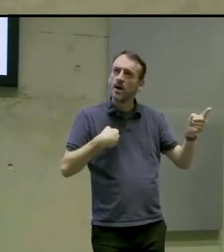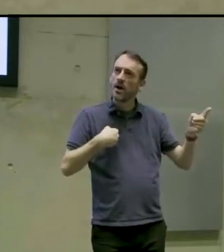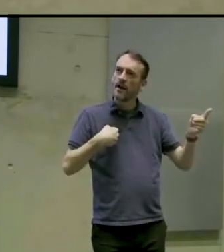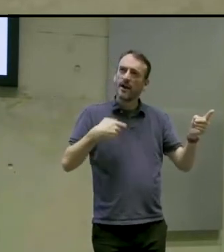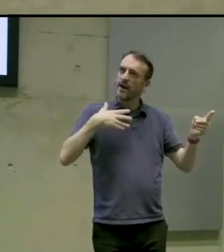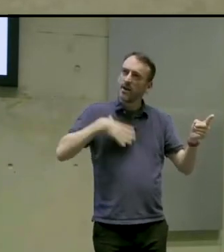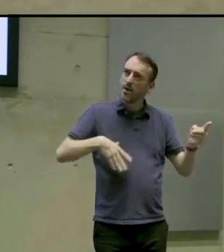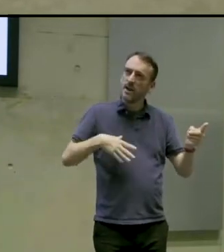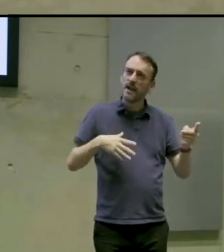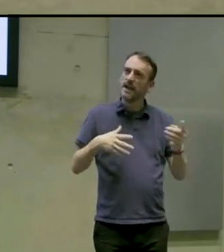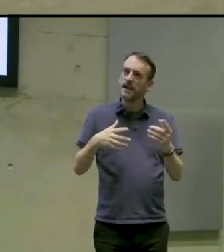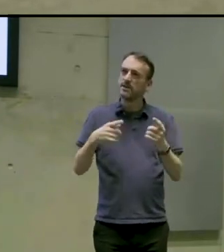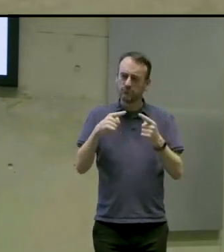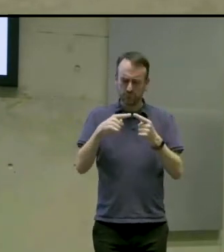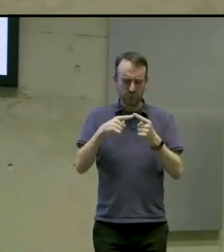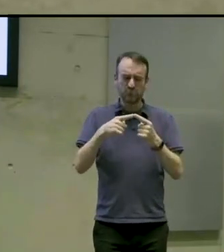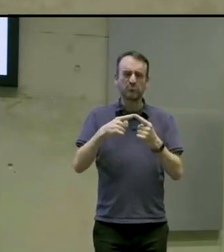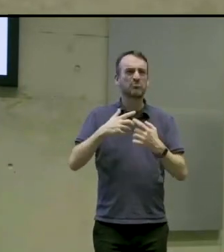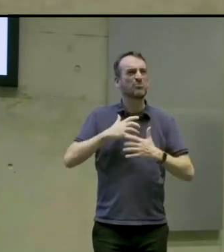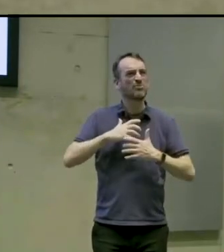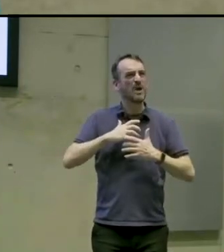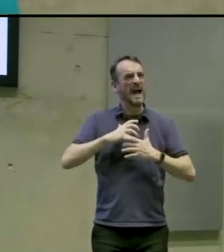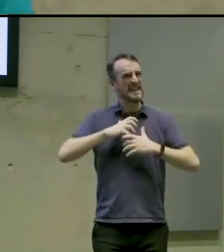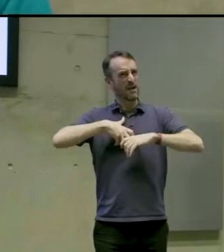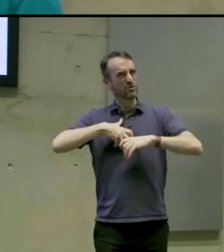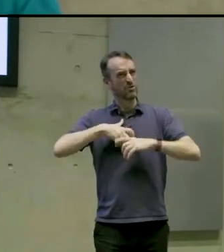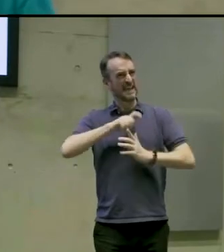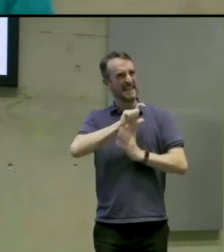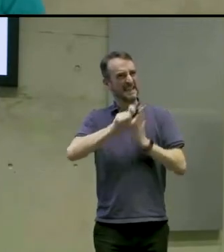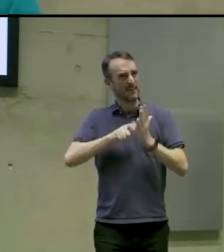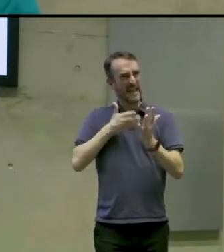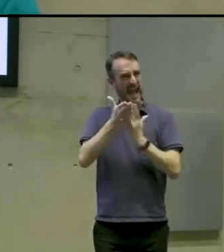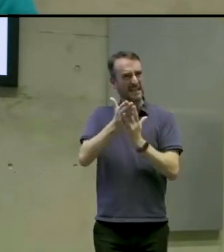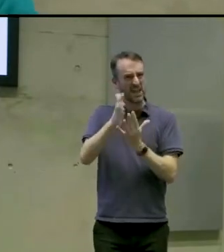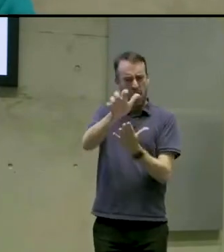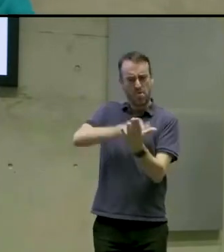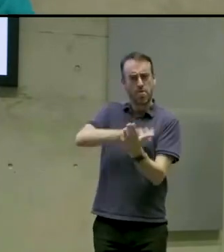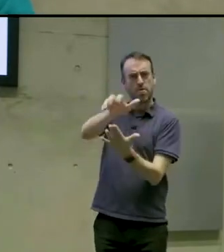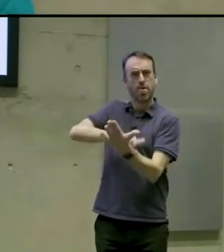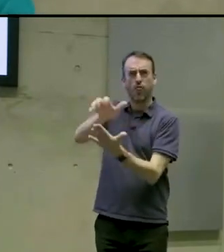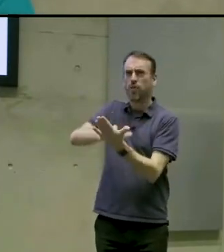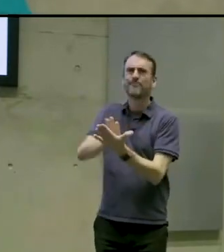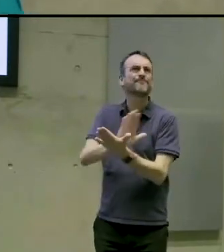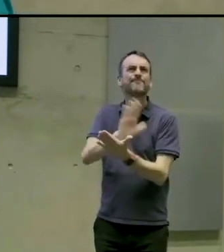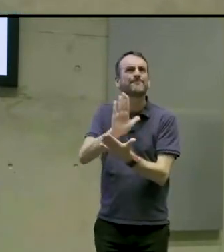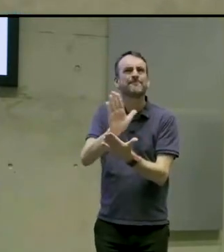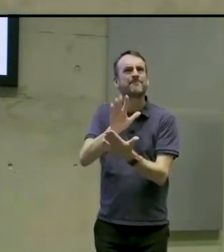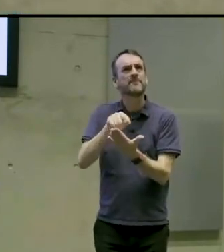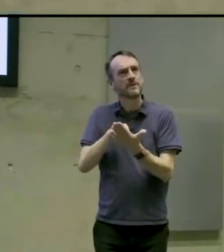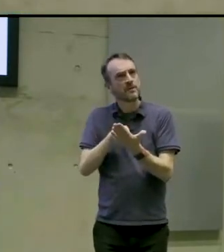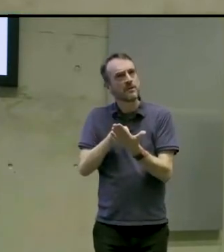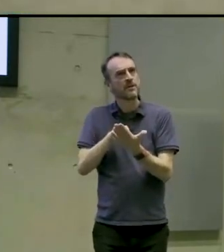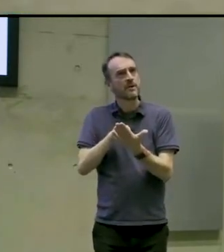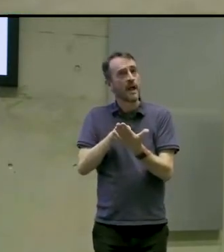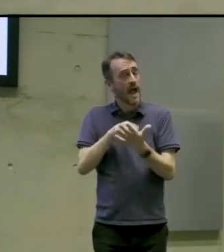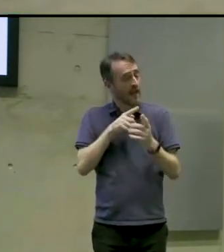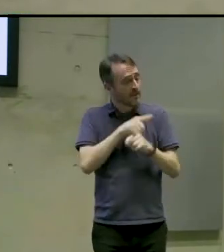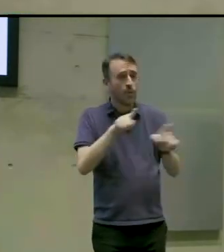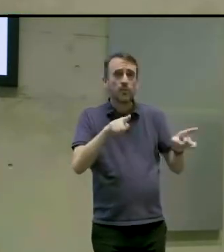And our game truly wouldn't be where we got to without the help of the disabled community.